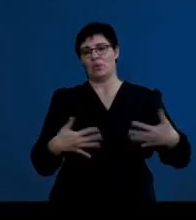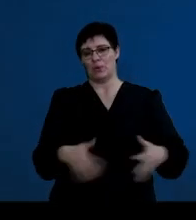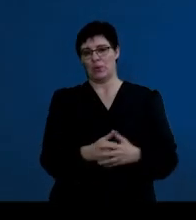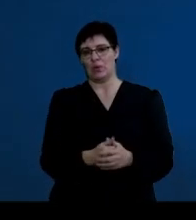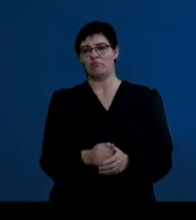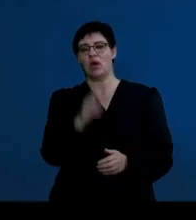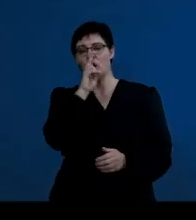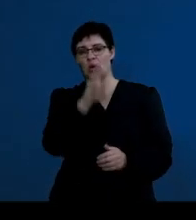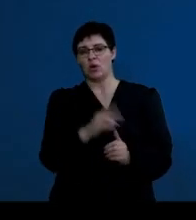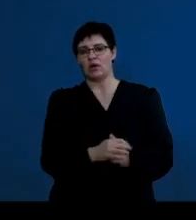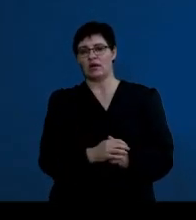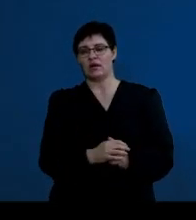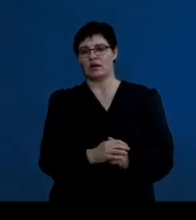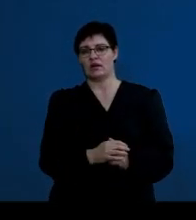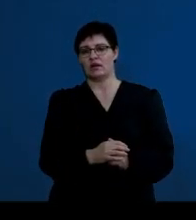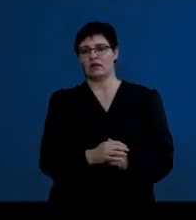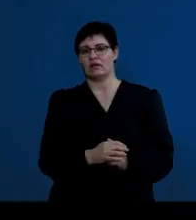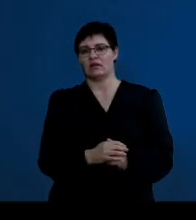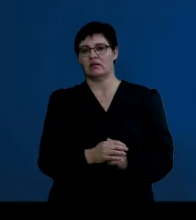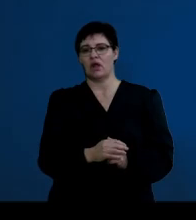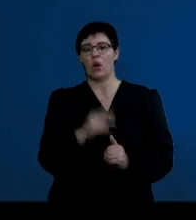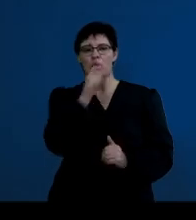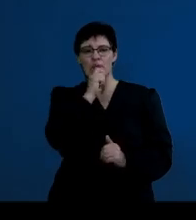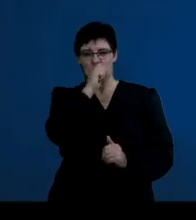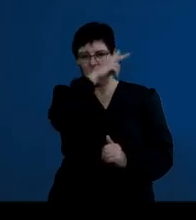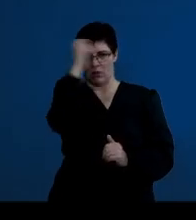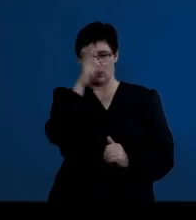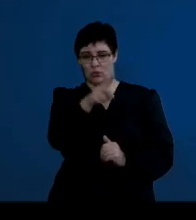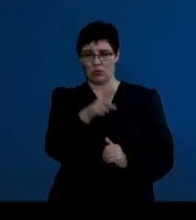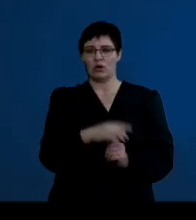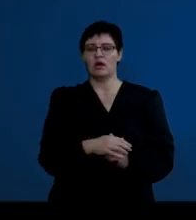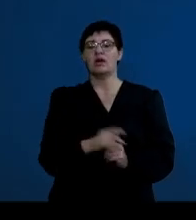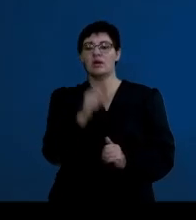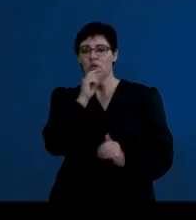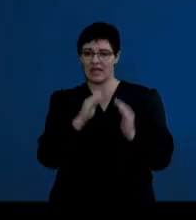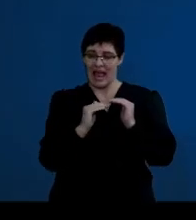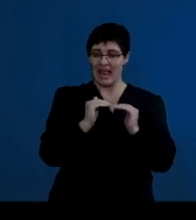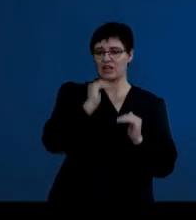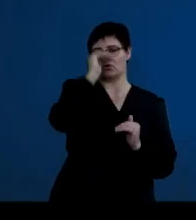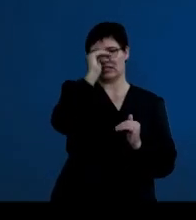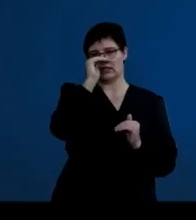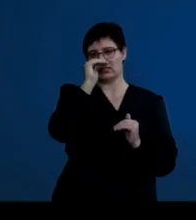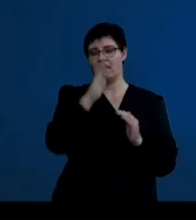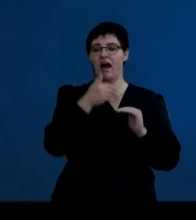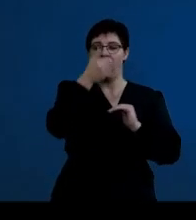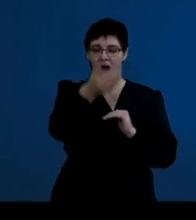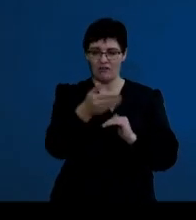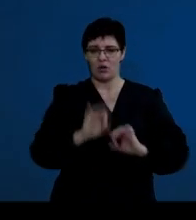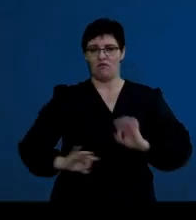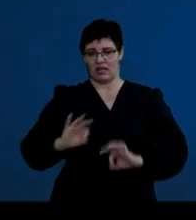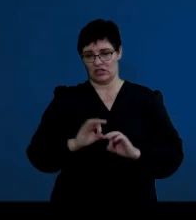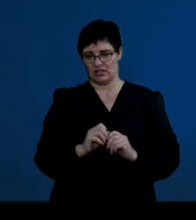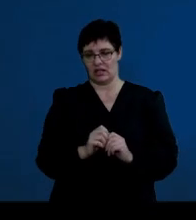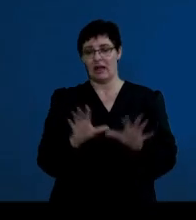levels of, and I'm going to use blue for this, progesterone, which increases after ovulation and remains